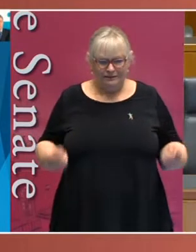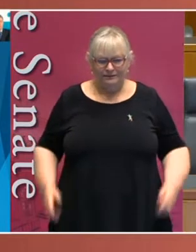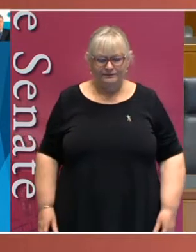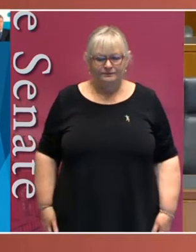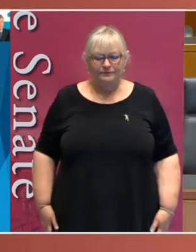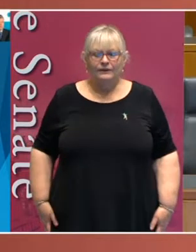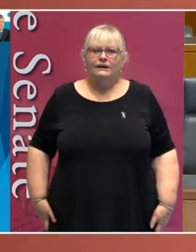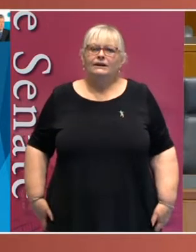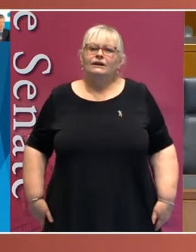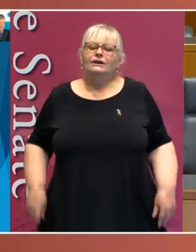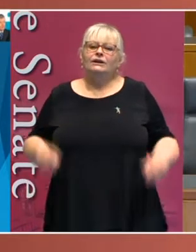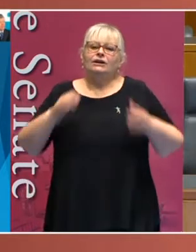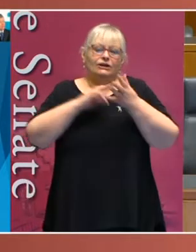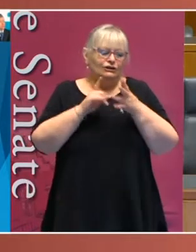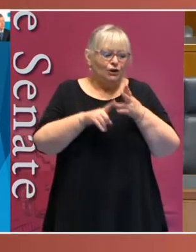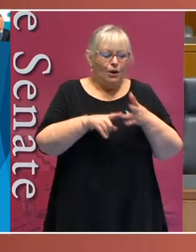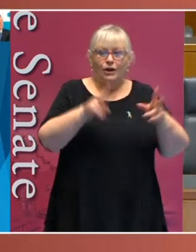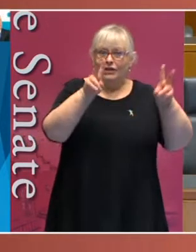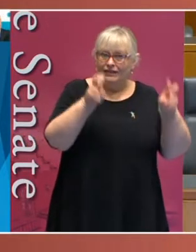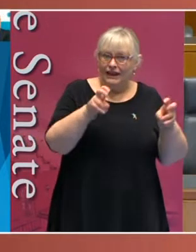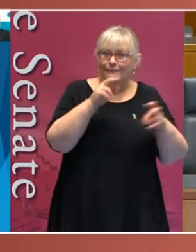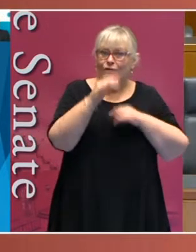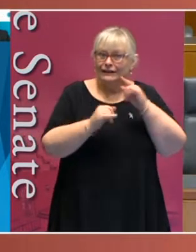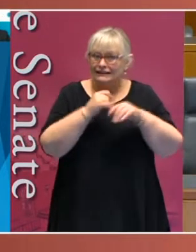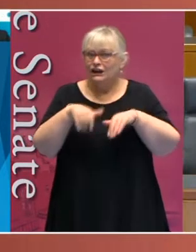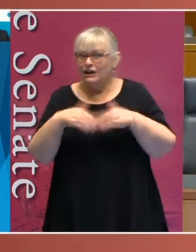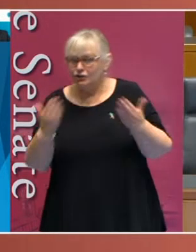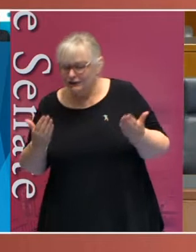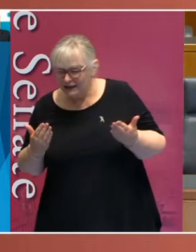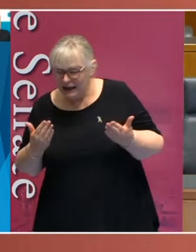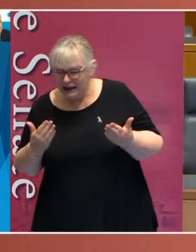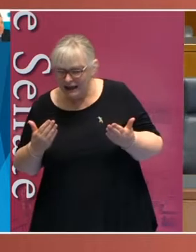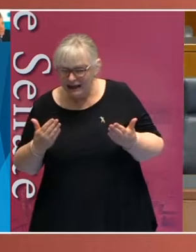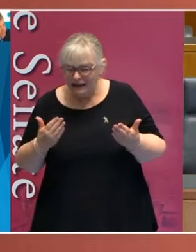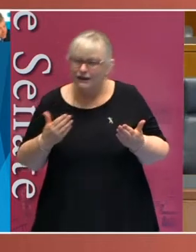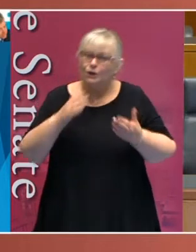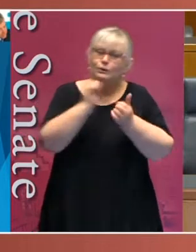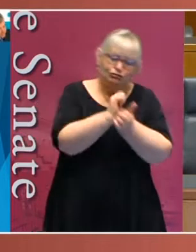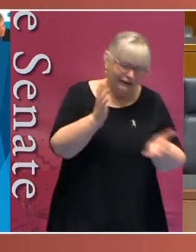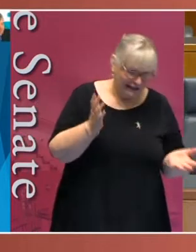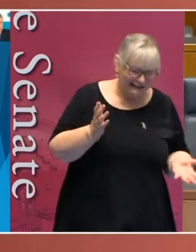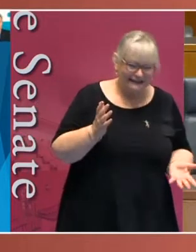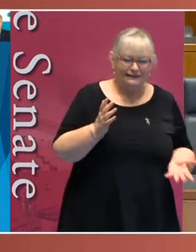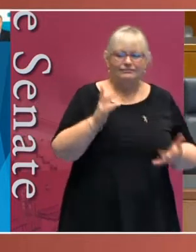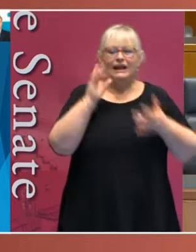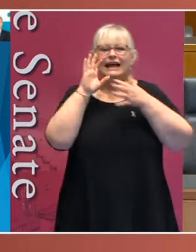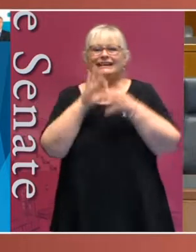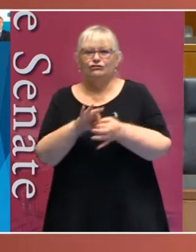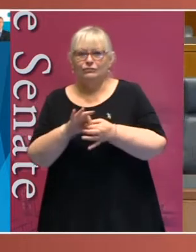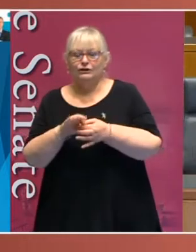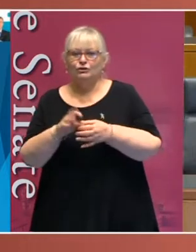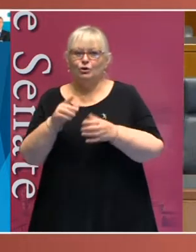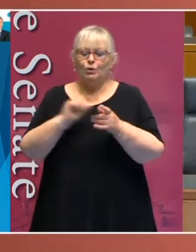So, the theme of International Day of People with Disability has been released and it is obviously related to COVID